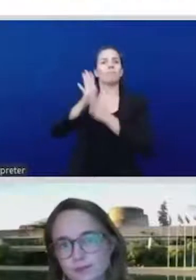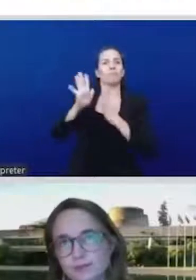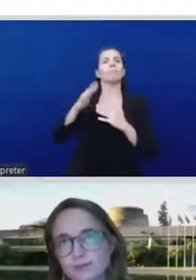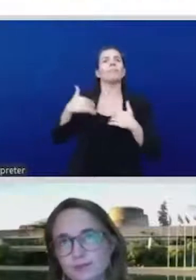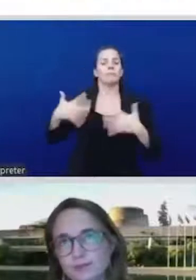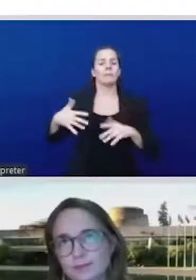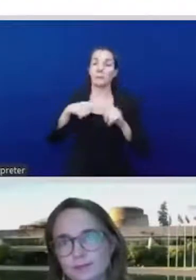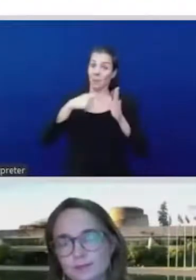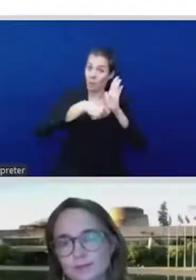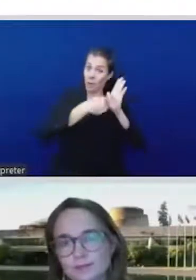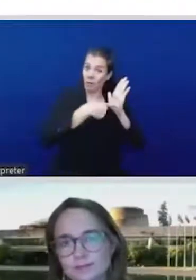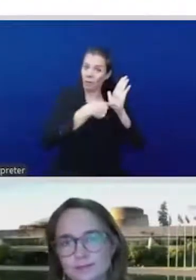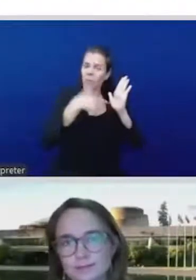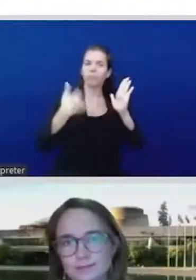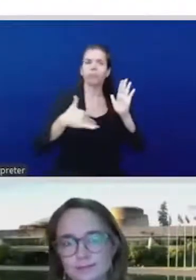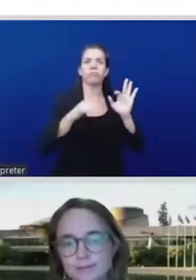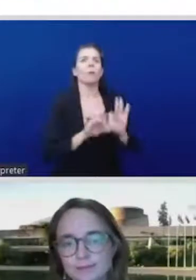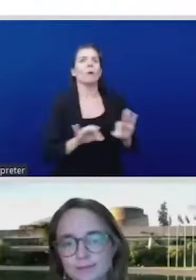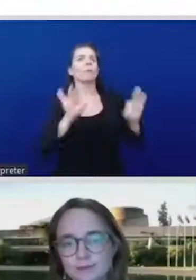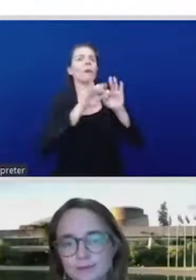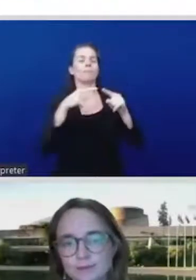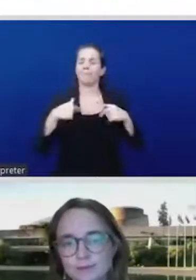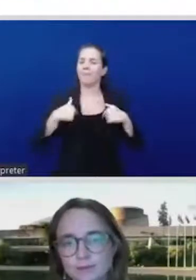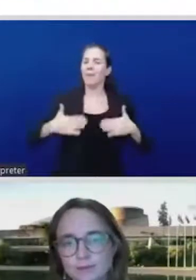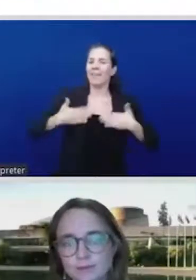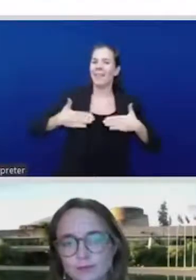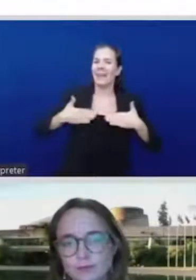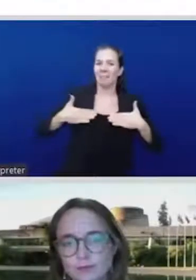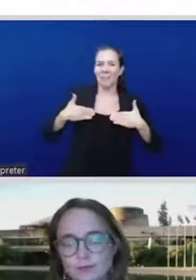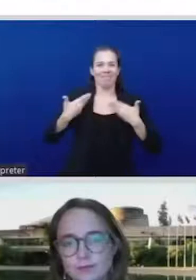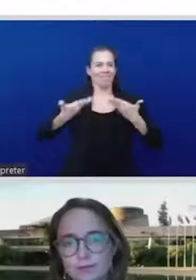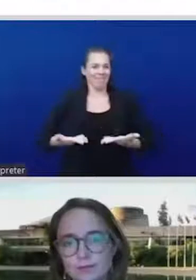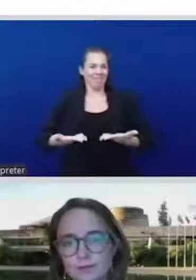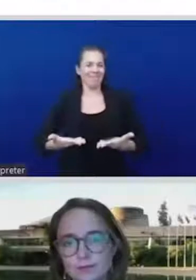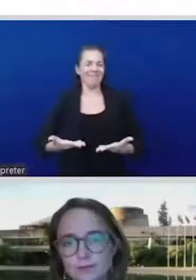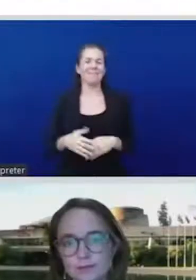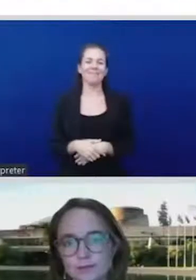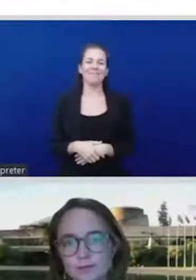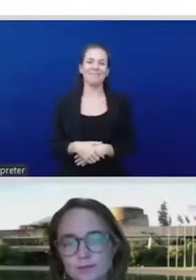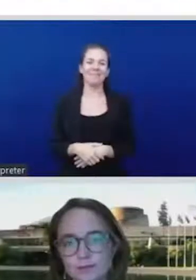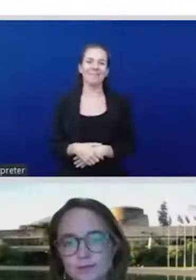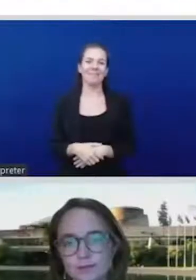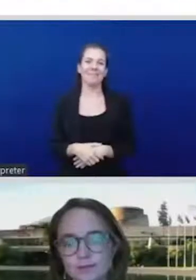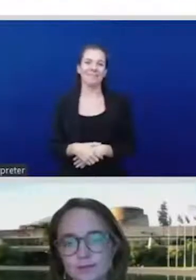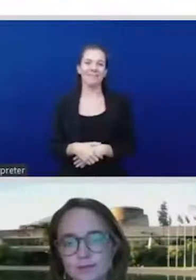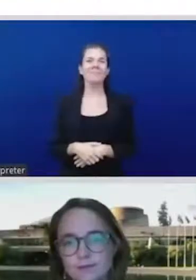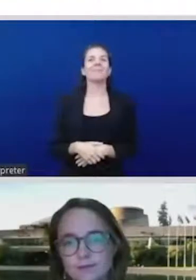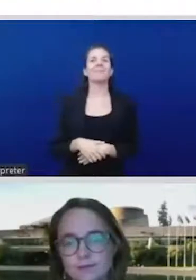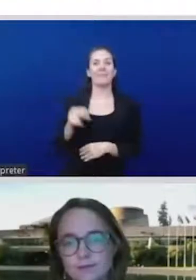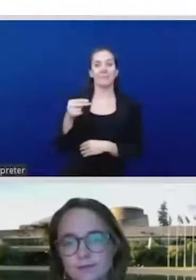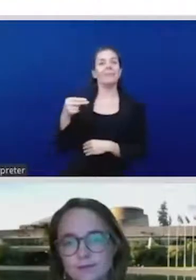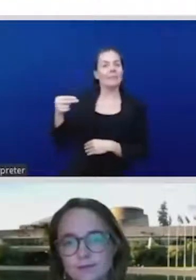way to honor her name and her work and her legacy by having a discussion on what's wrong with the development